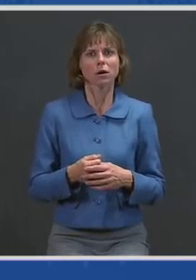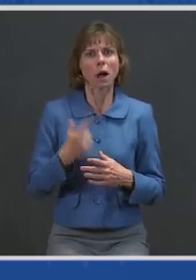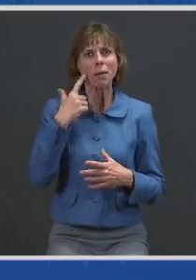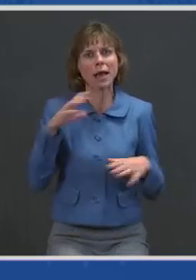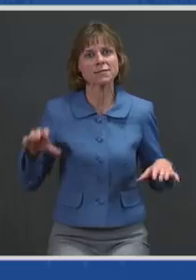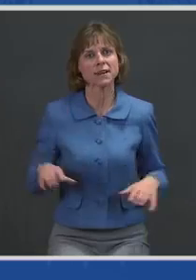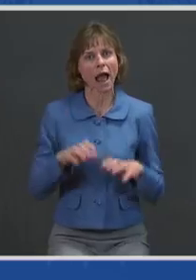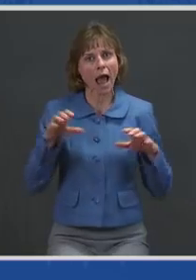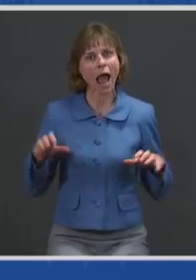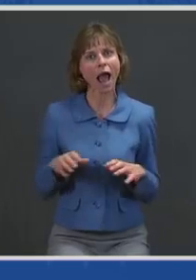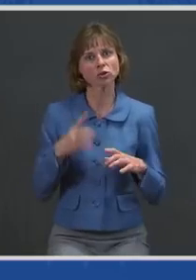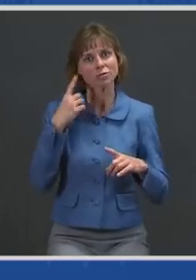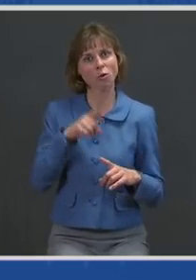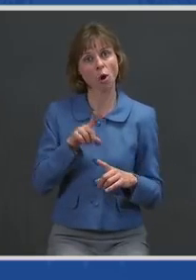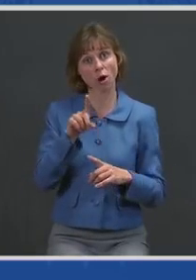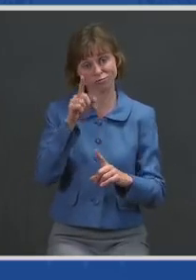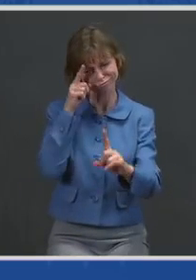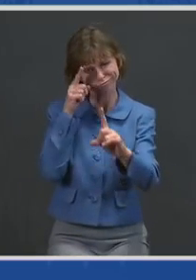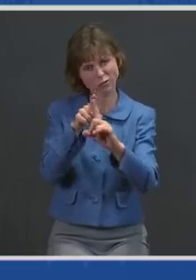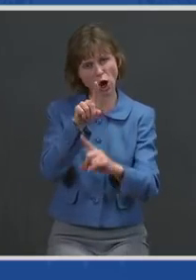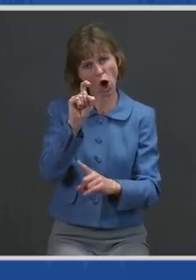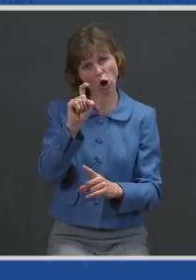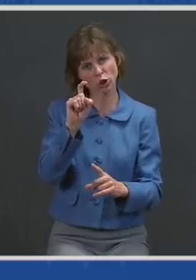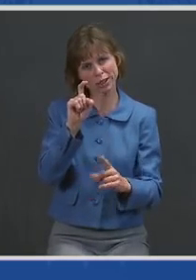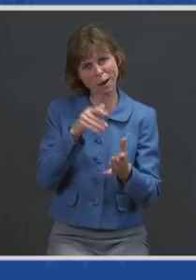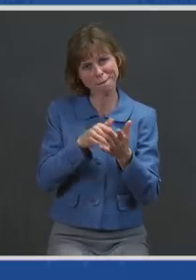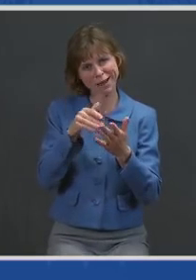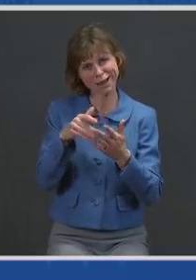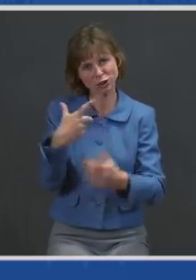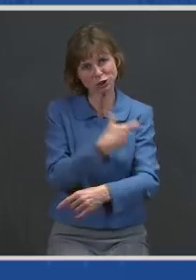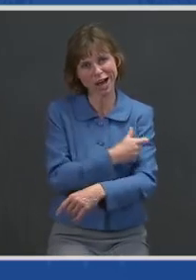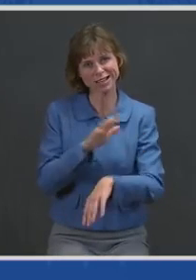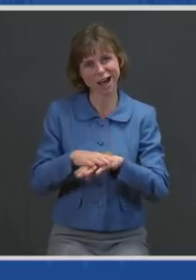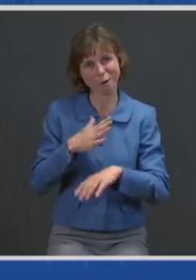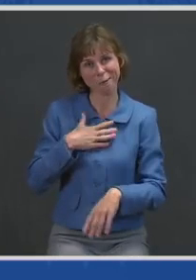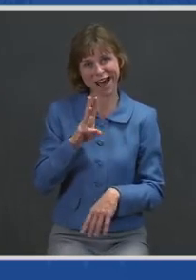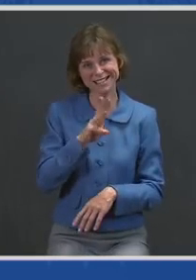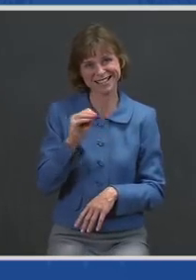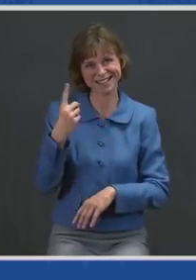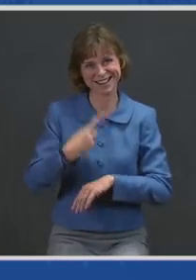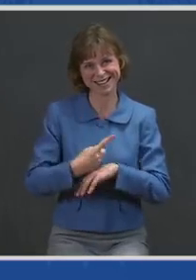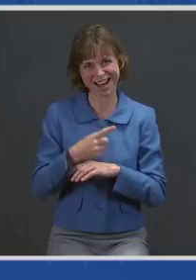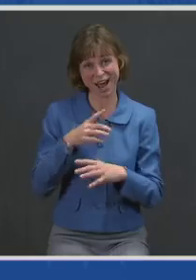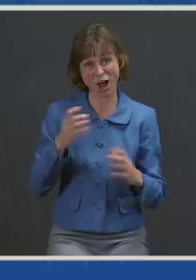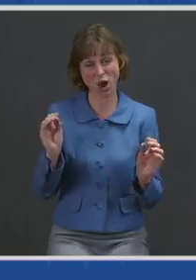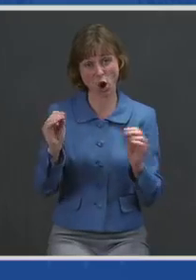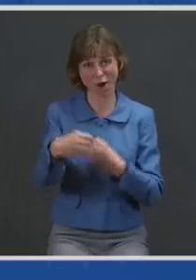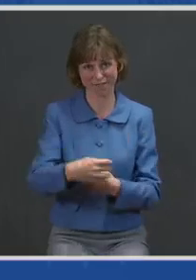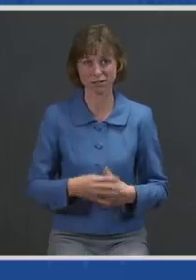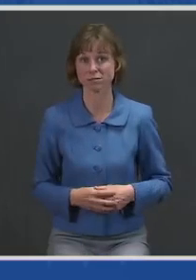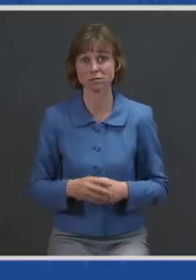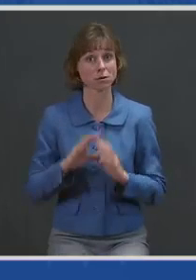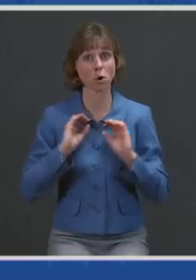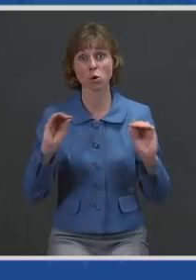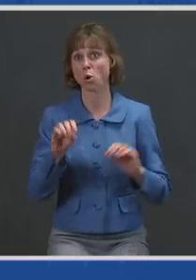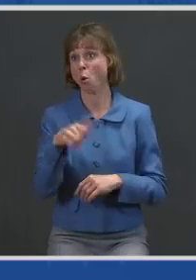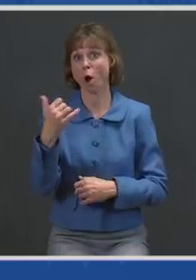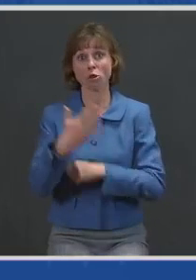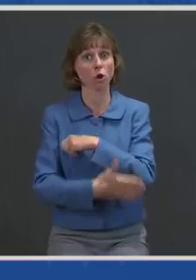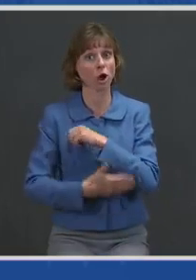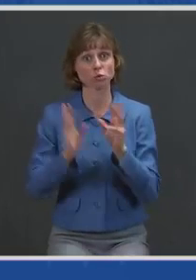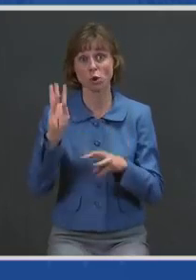of 100 million shots in arms on my 60th day in office. No other country in the world has done this.